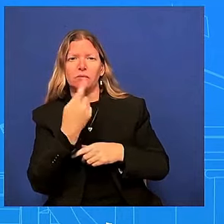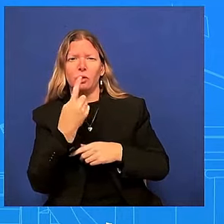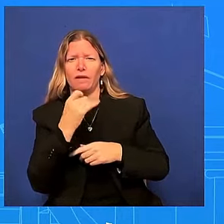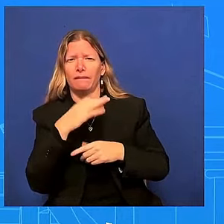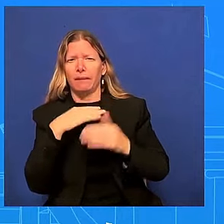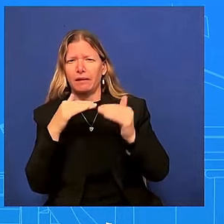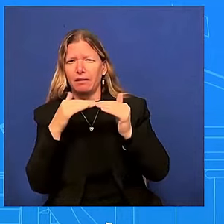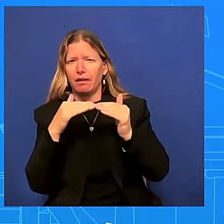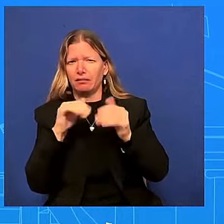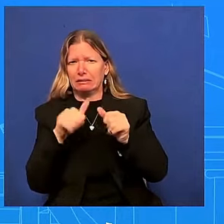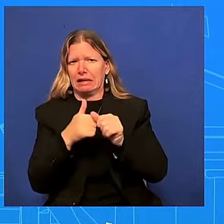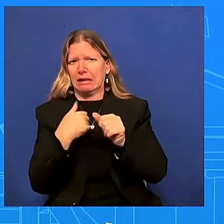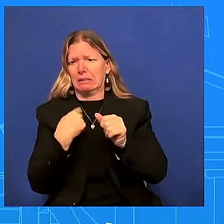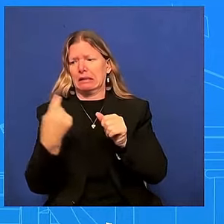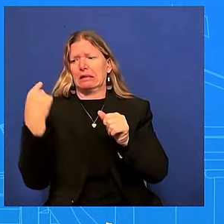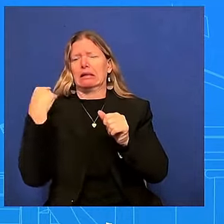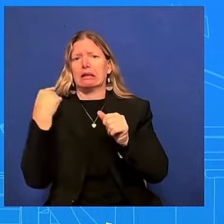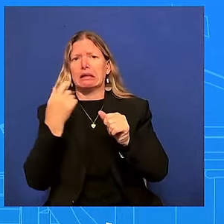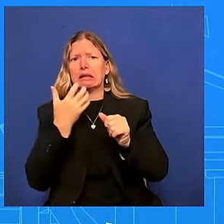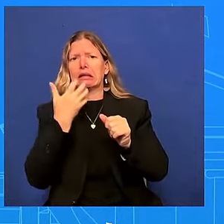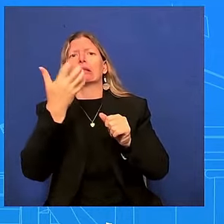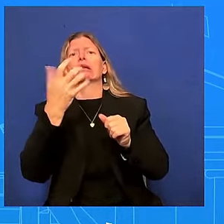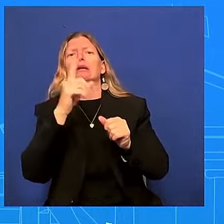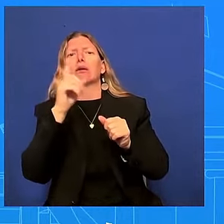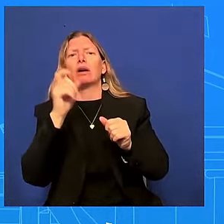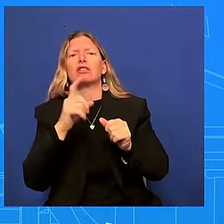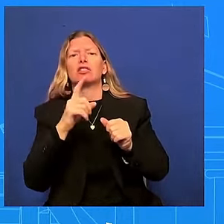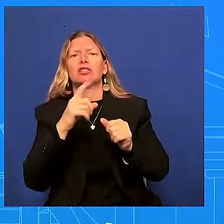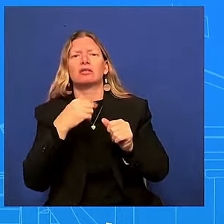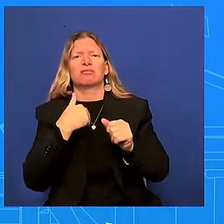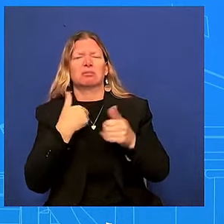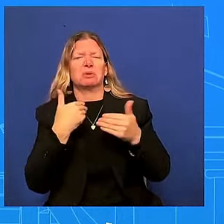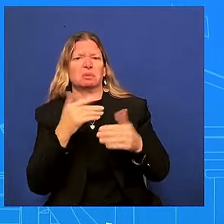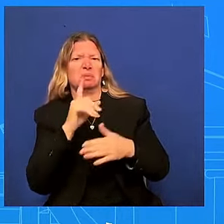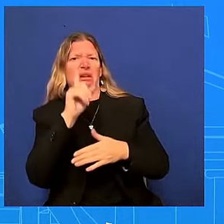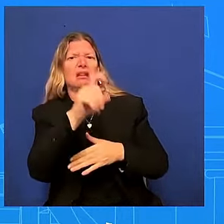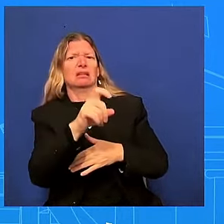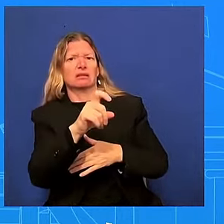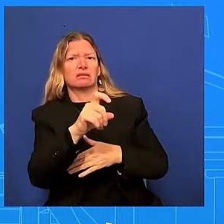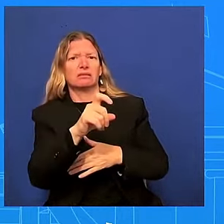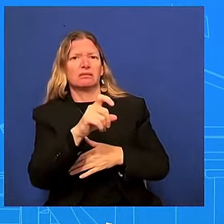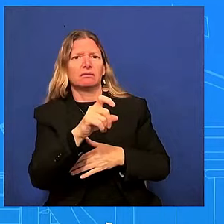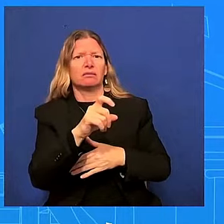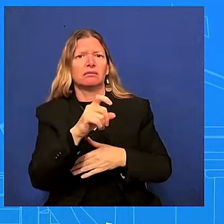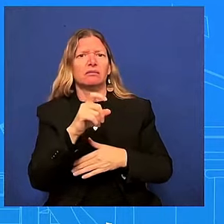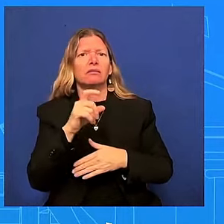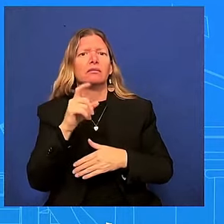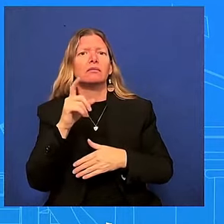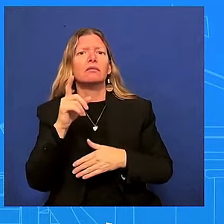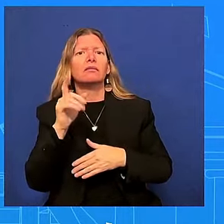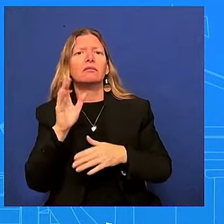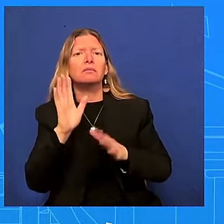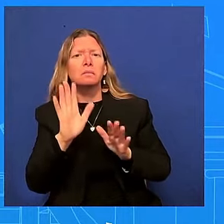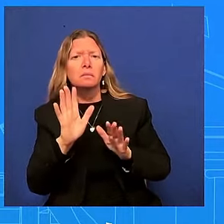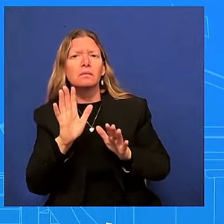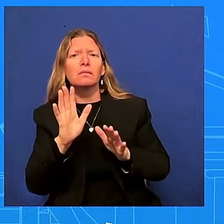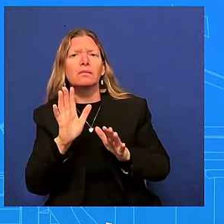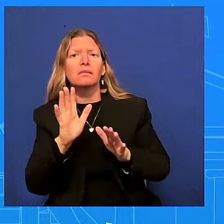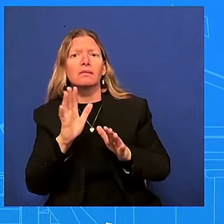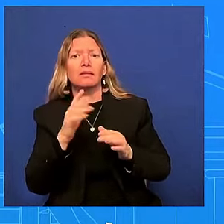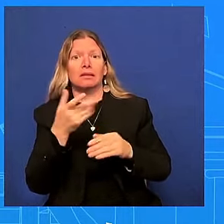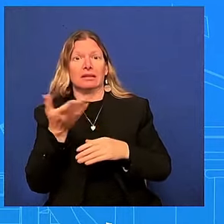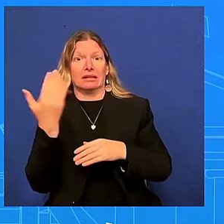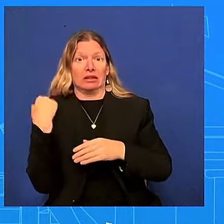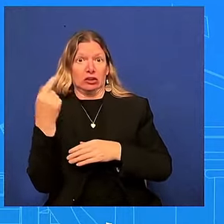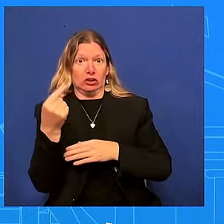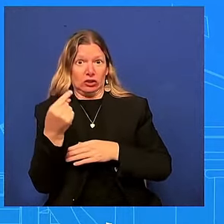going to be asking you but i think given what happened on thursday given the reporting uh